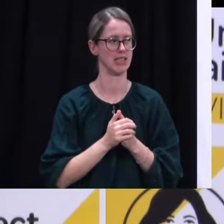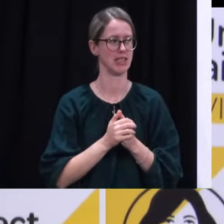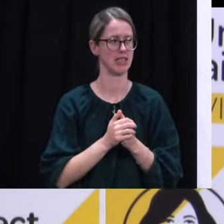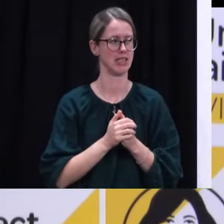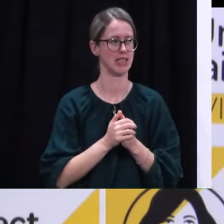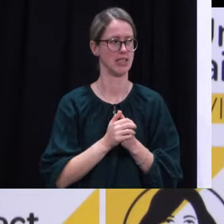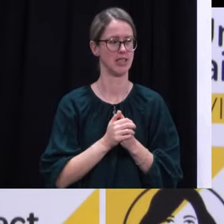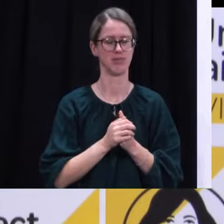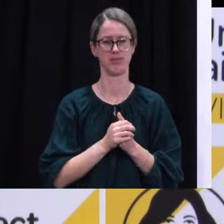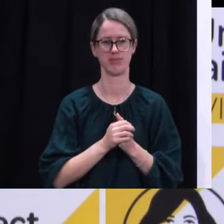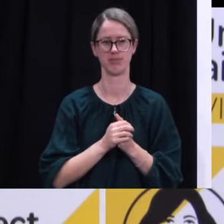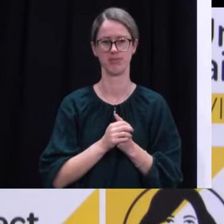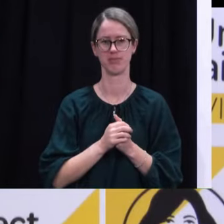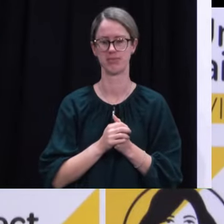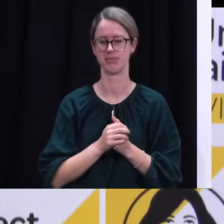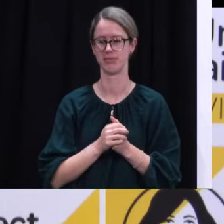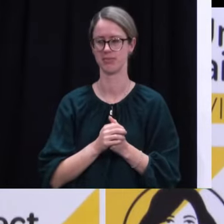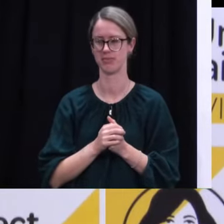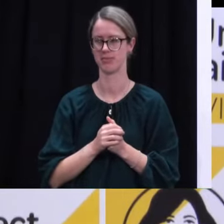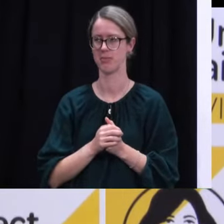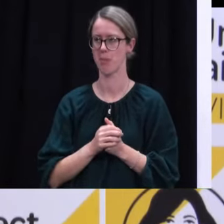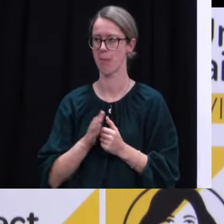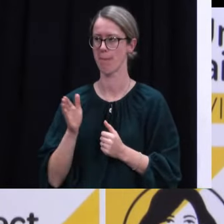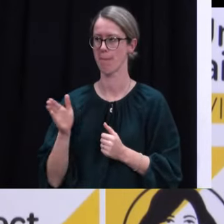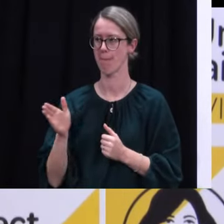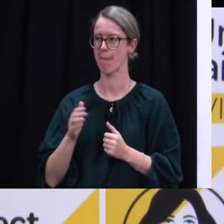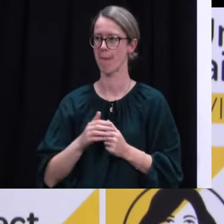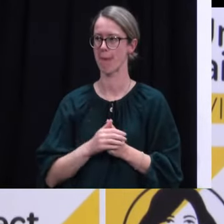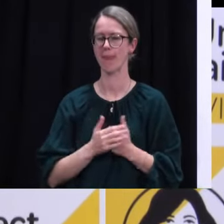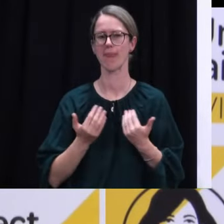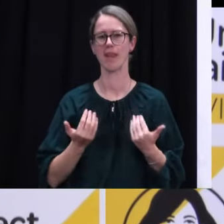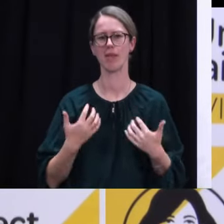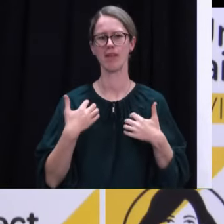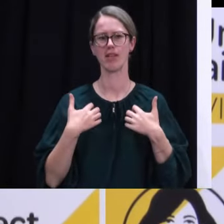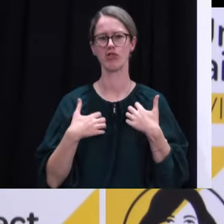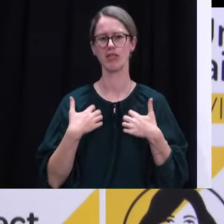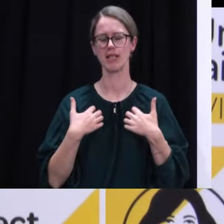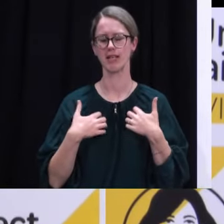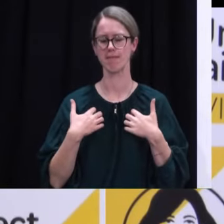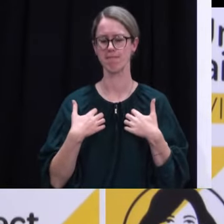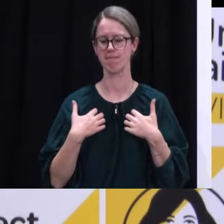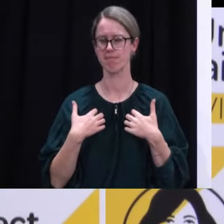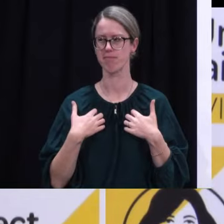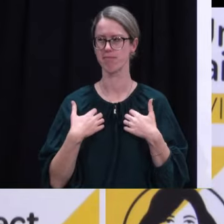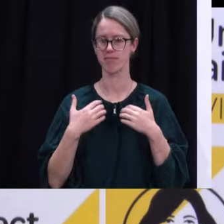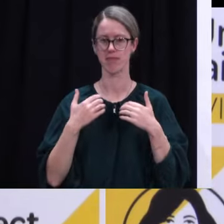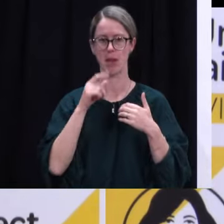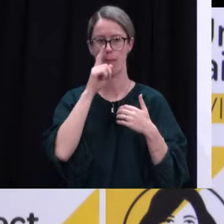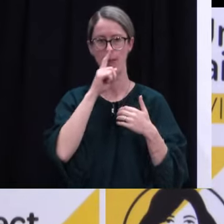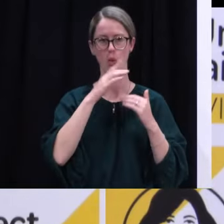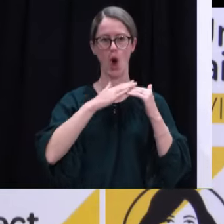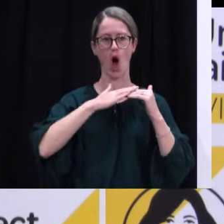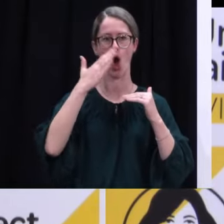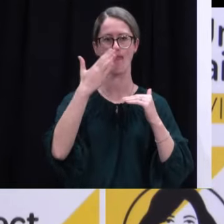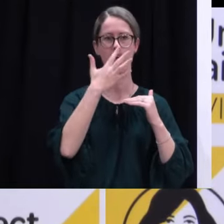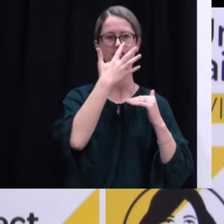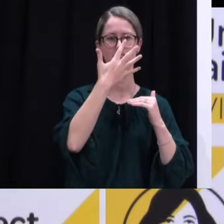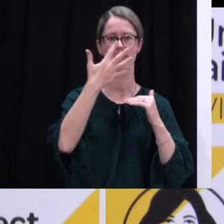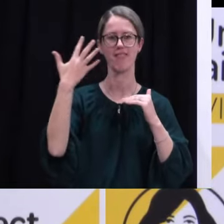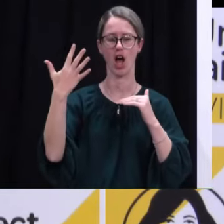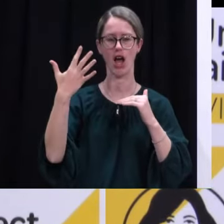national plans. What's interesting at the moment is we've got comparable rates for, say, our over 55 Māori